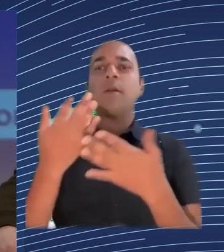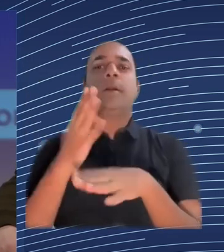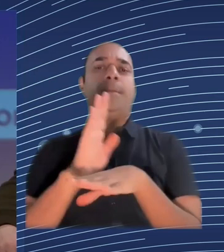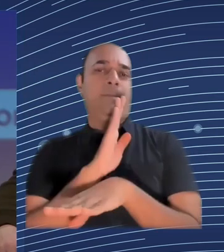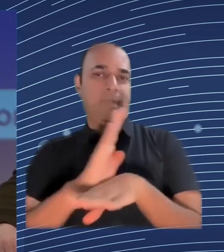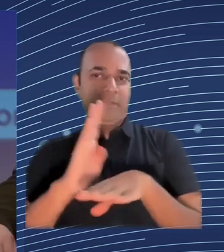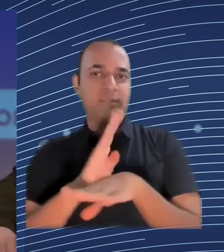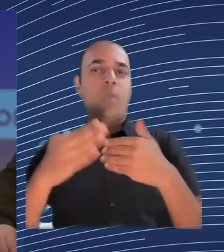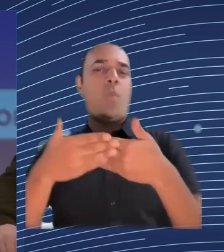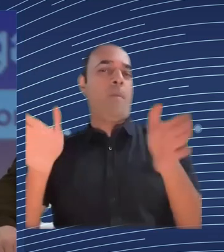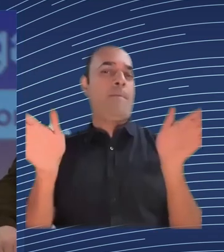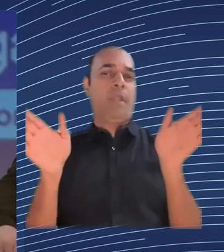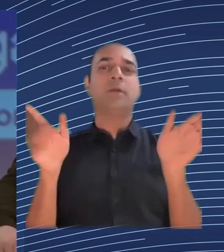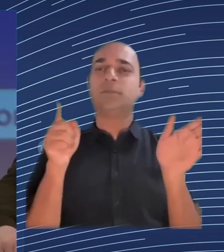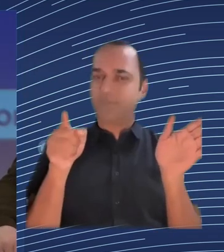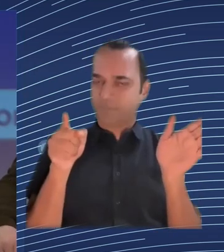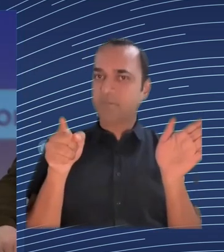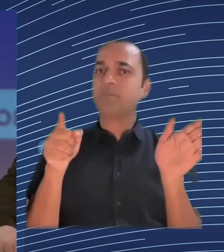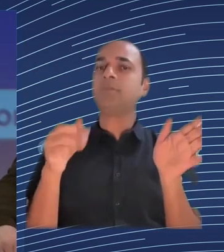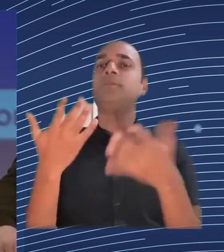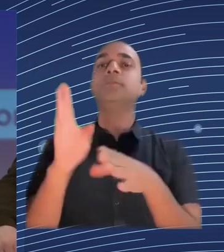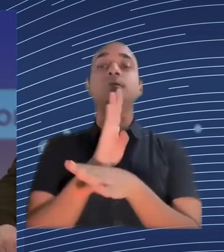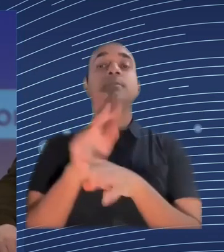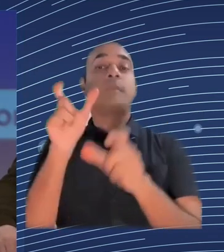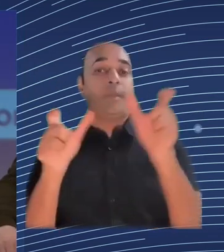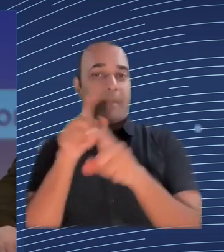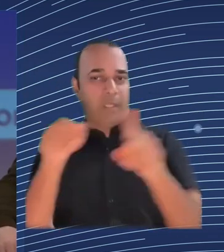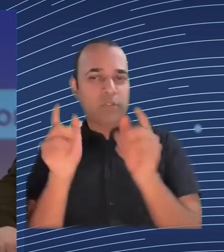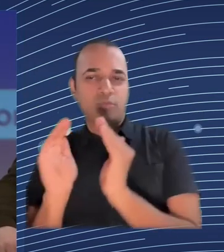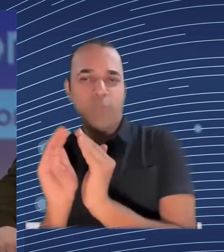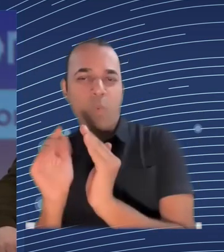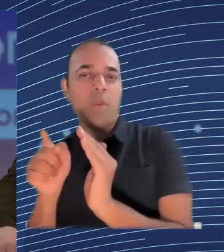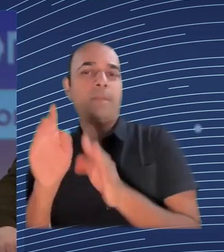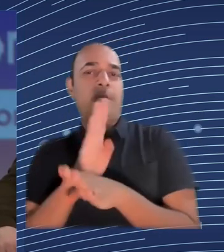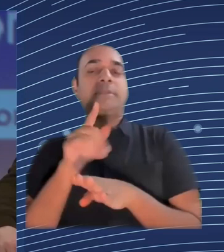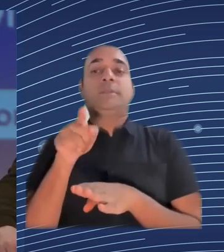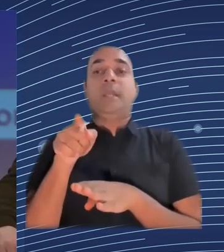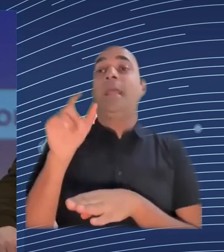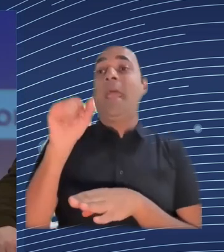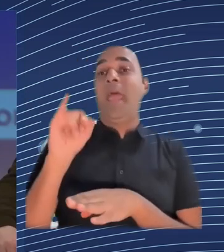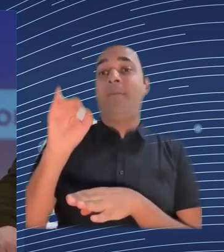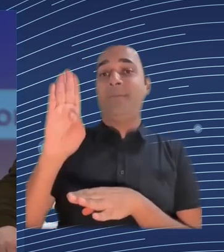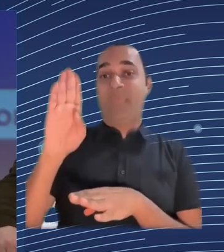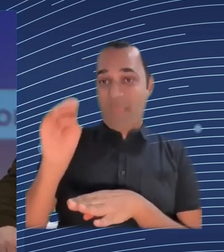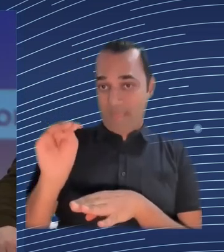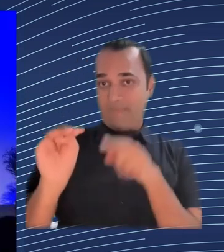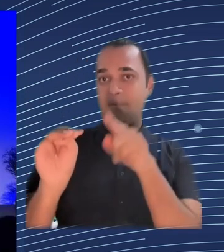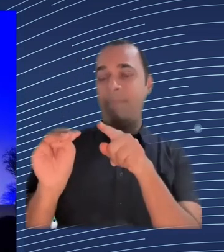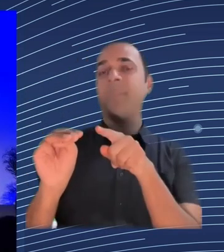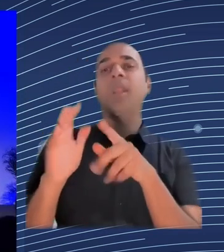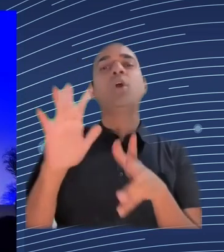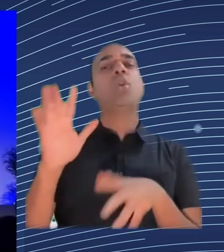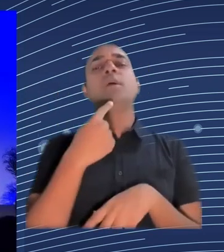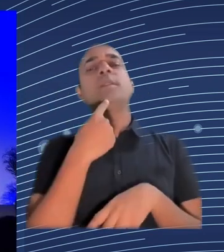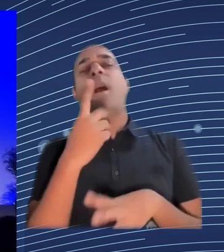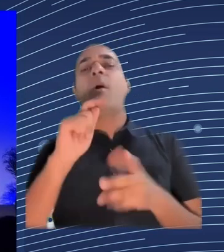Thanks a lot John also for this outlook on how AI can actually improve our working